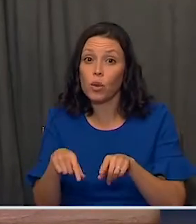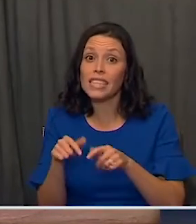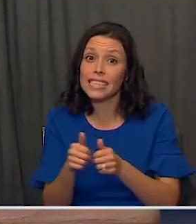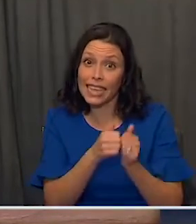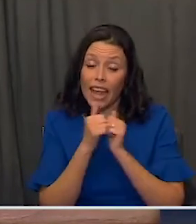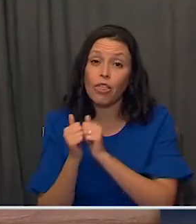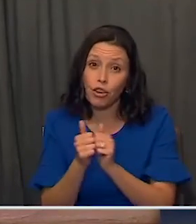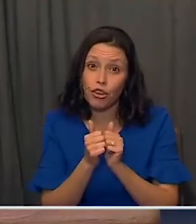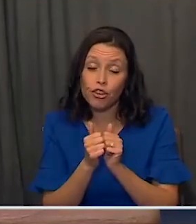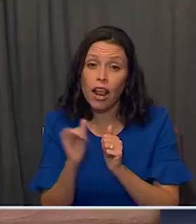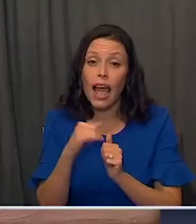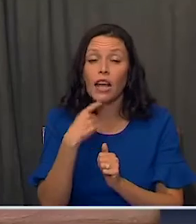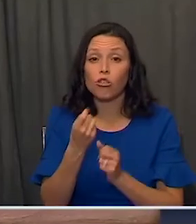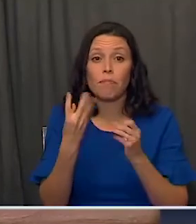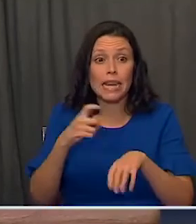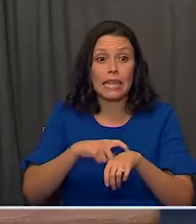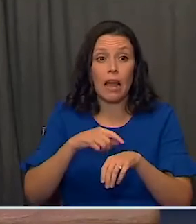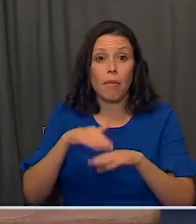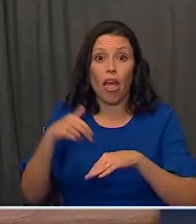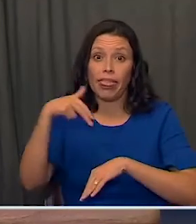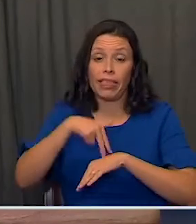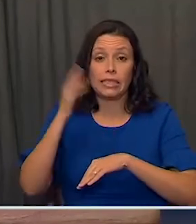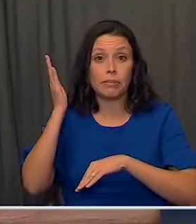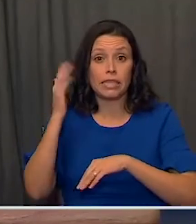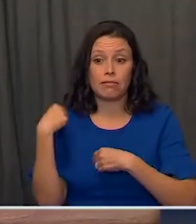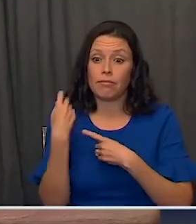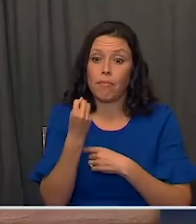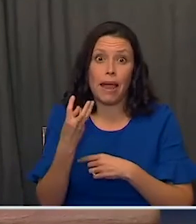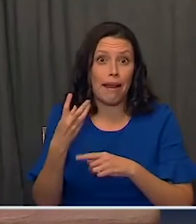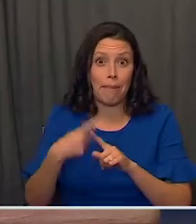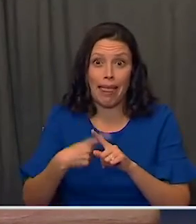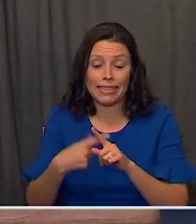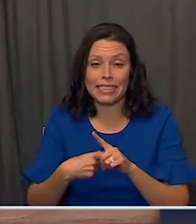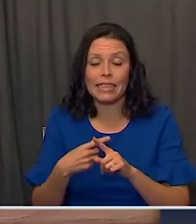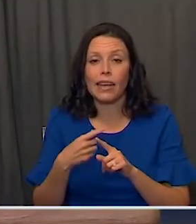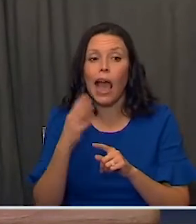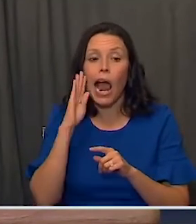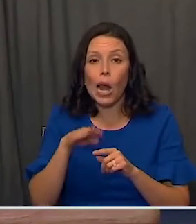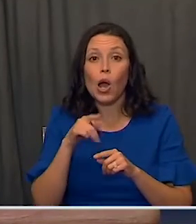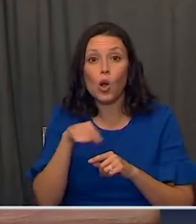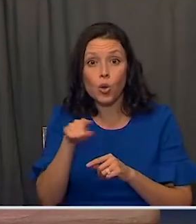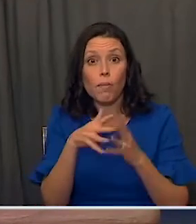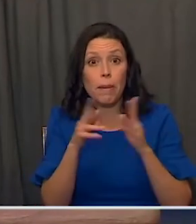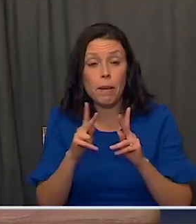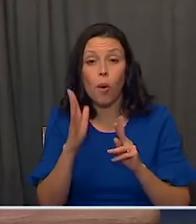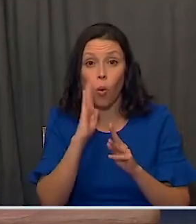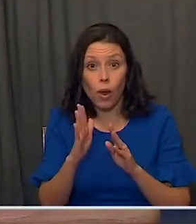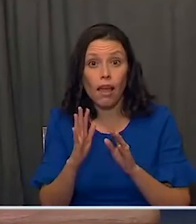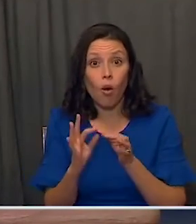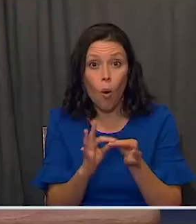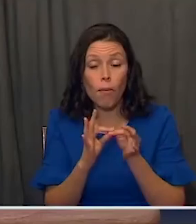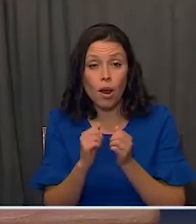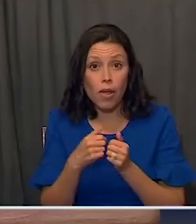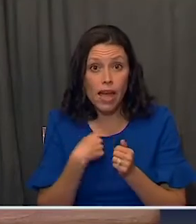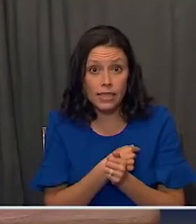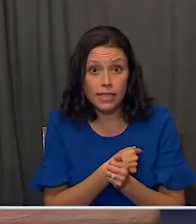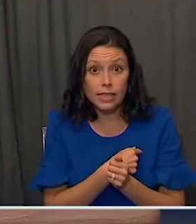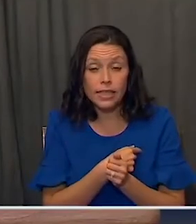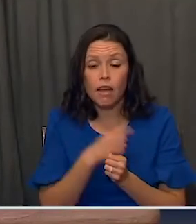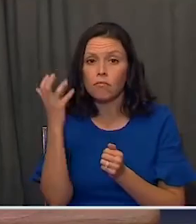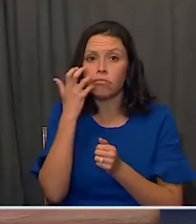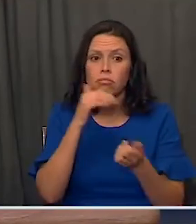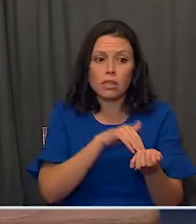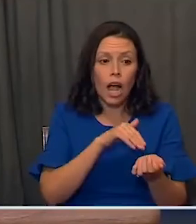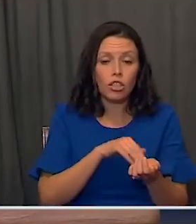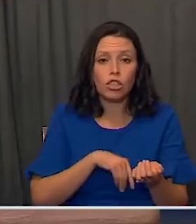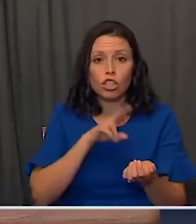And as I've said many times from this podium over many, many months, I know that with the cooperation of the American people, with our incredible doctors